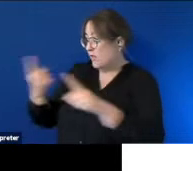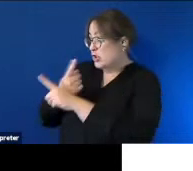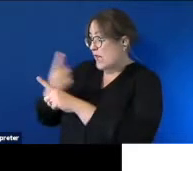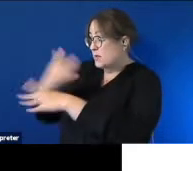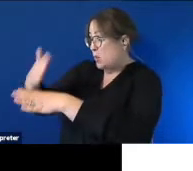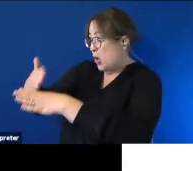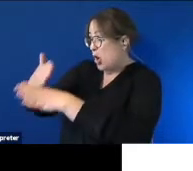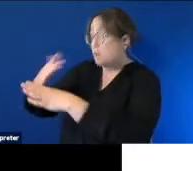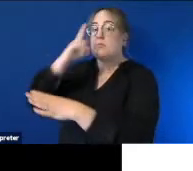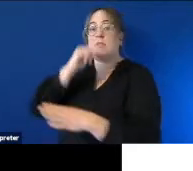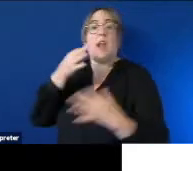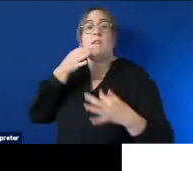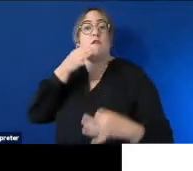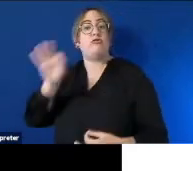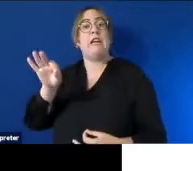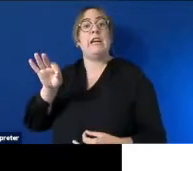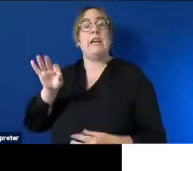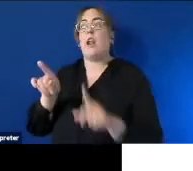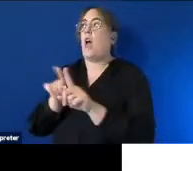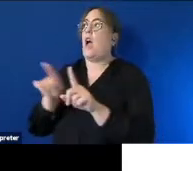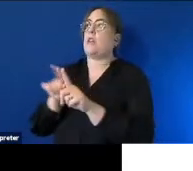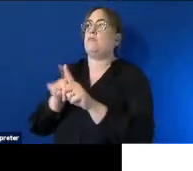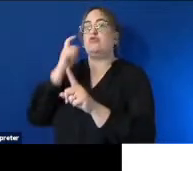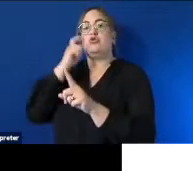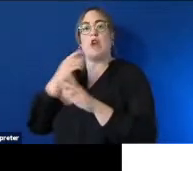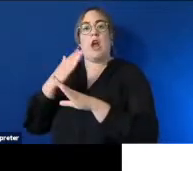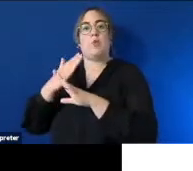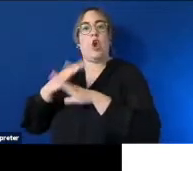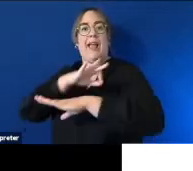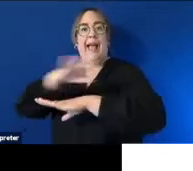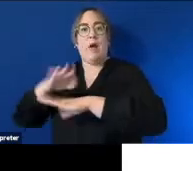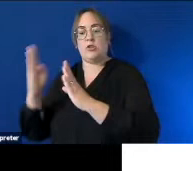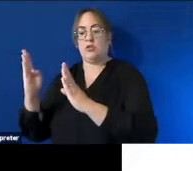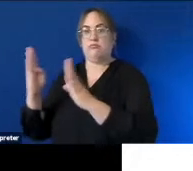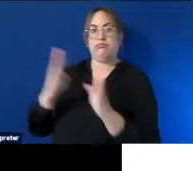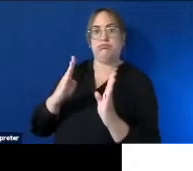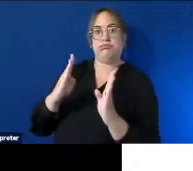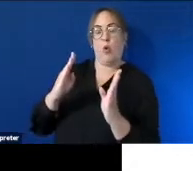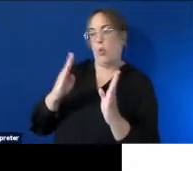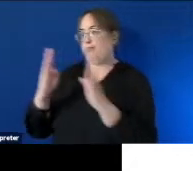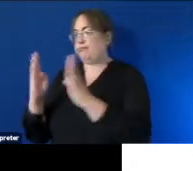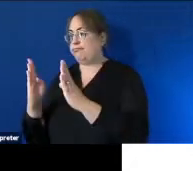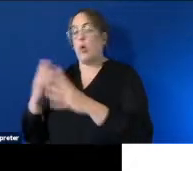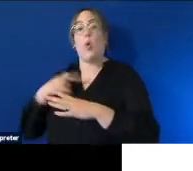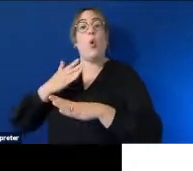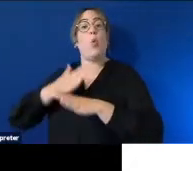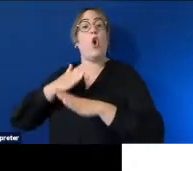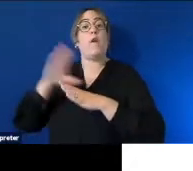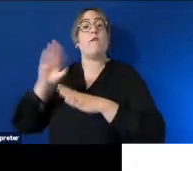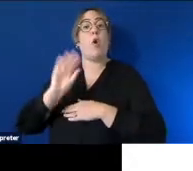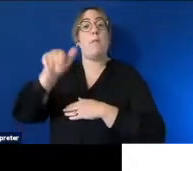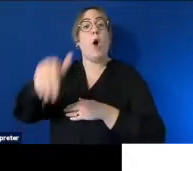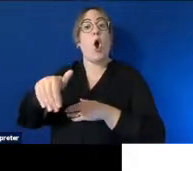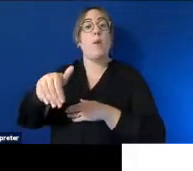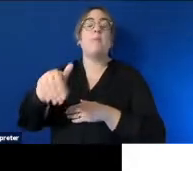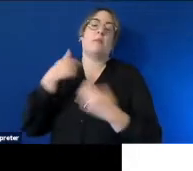providing flexible work hours or uh working from home adjustments which we're very much accustomed to now in melbourne in particular